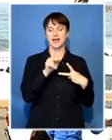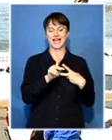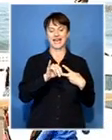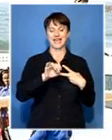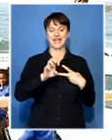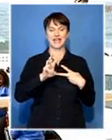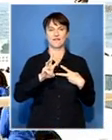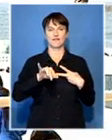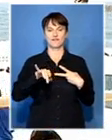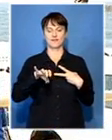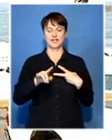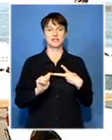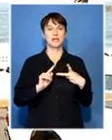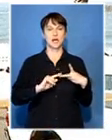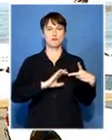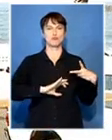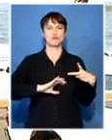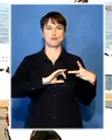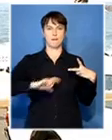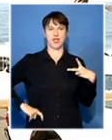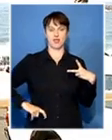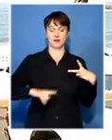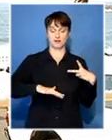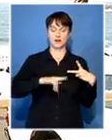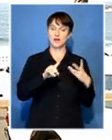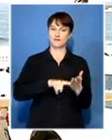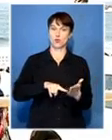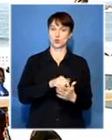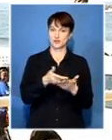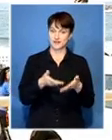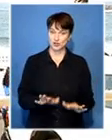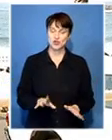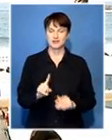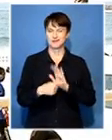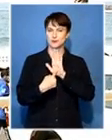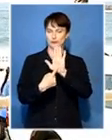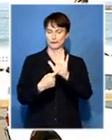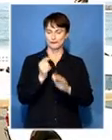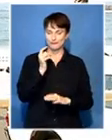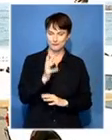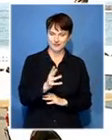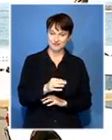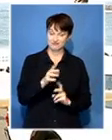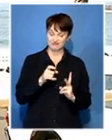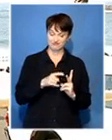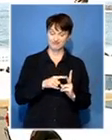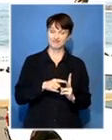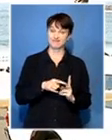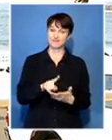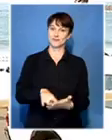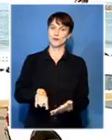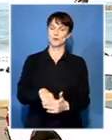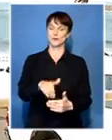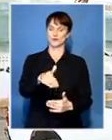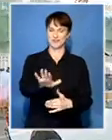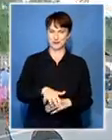has also voted at a local school this morning and we just want to show you those pictures now as she was casting her